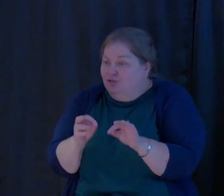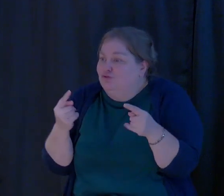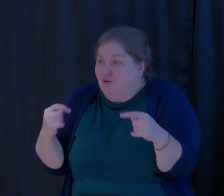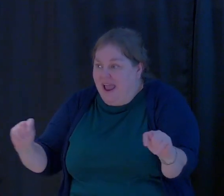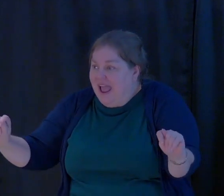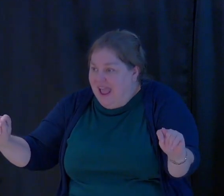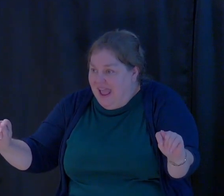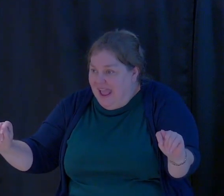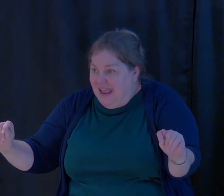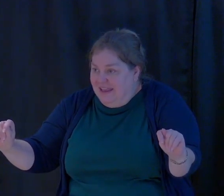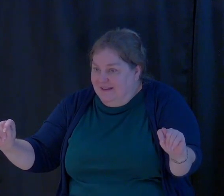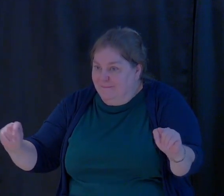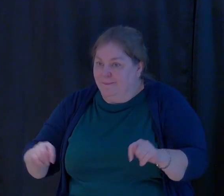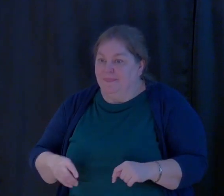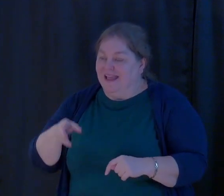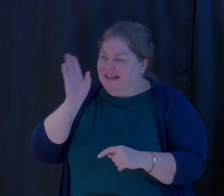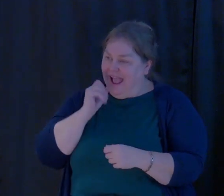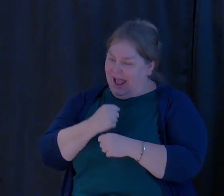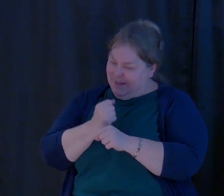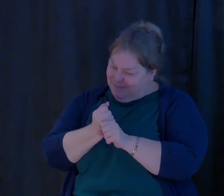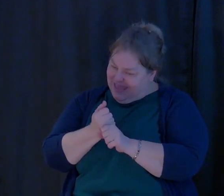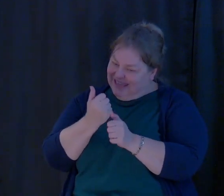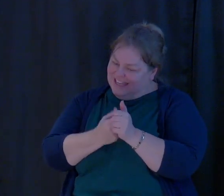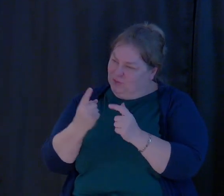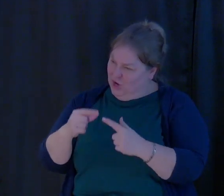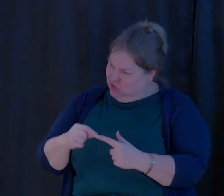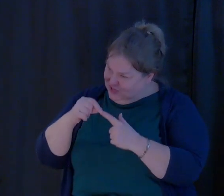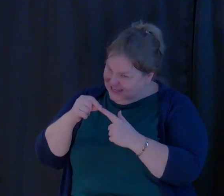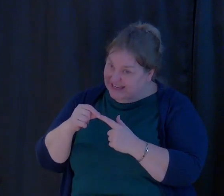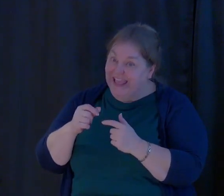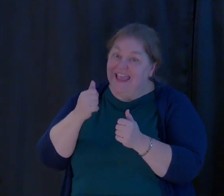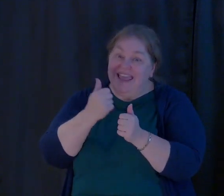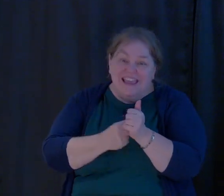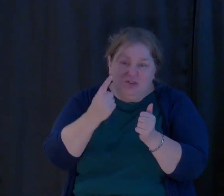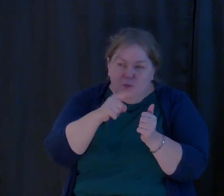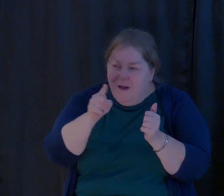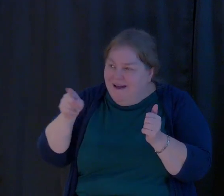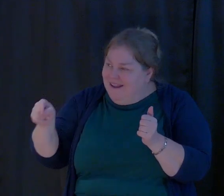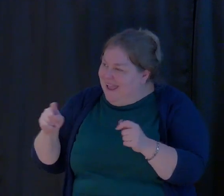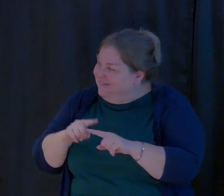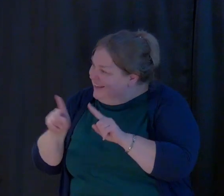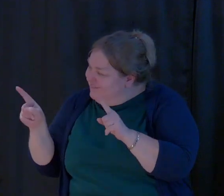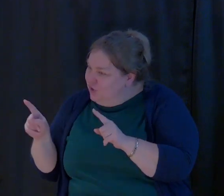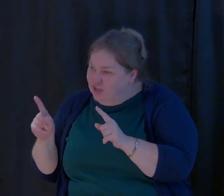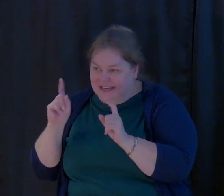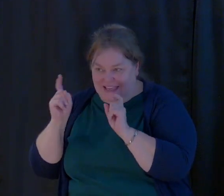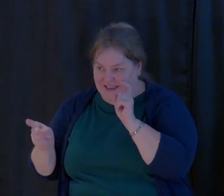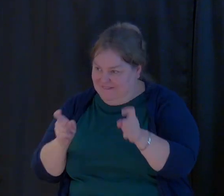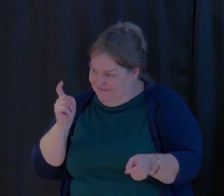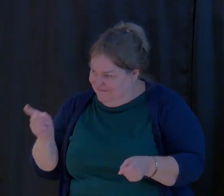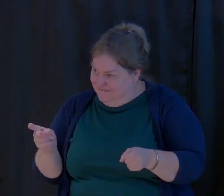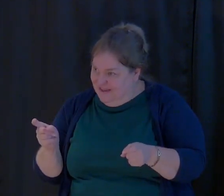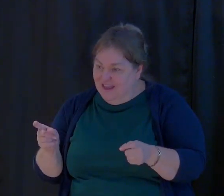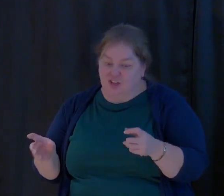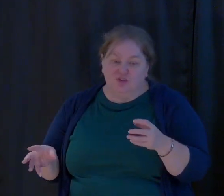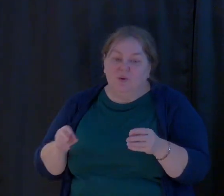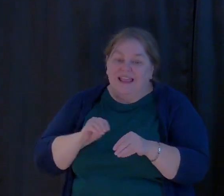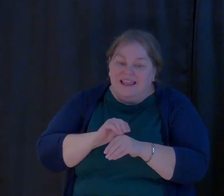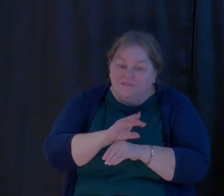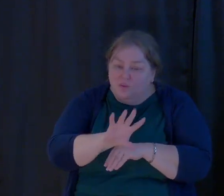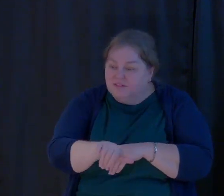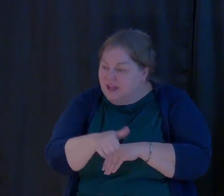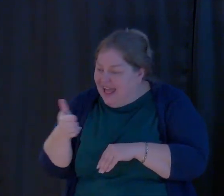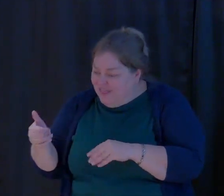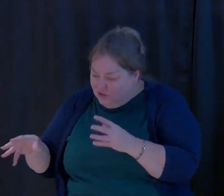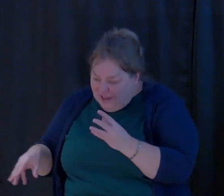God has made us unique. He's given each one of us unique gifts to influence others and to add value to others' lives within our